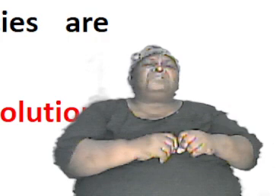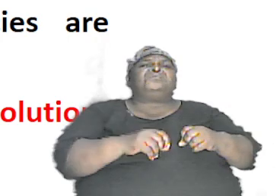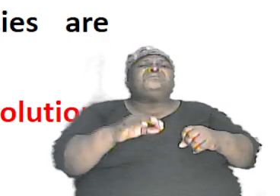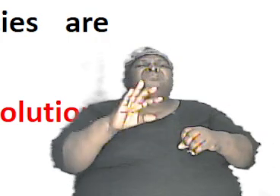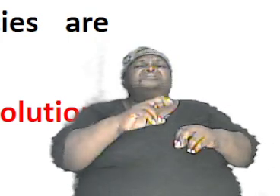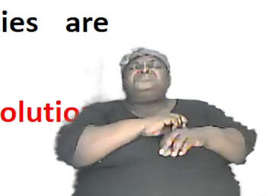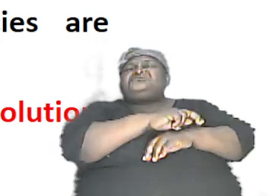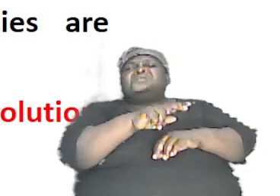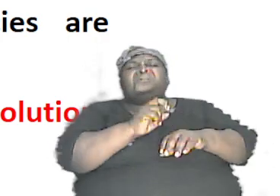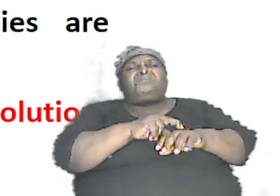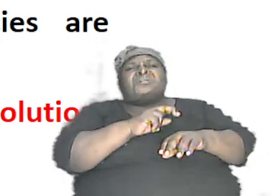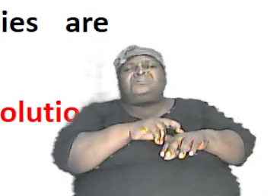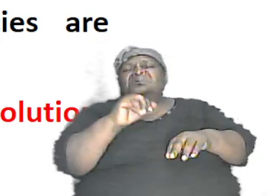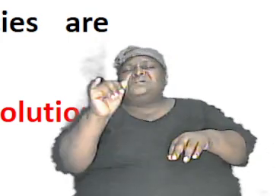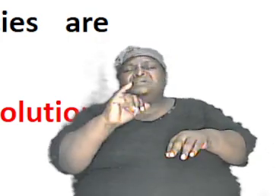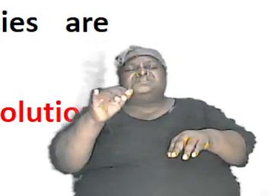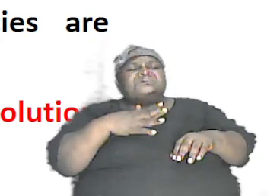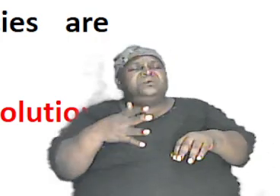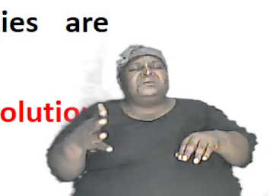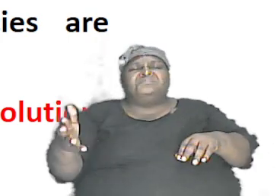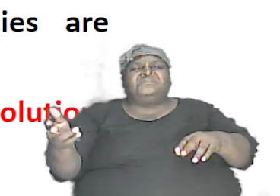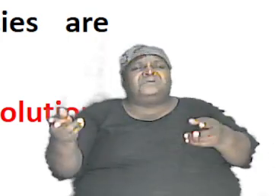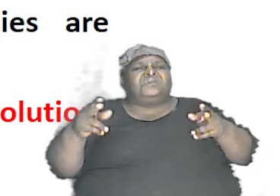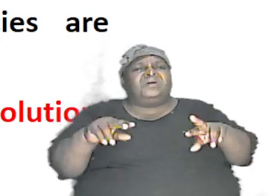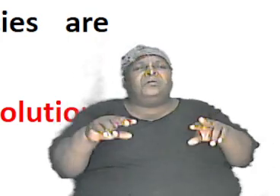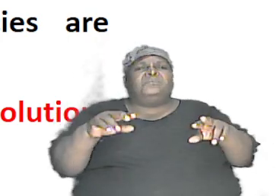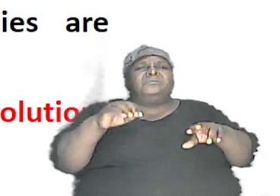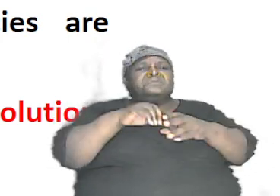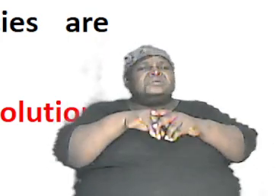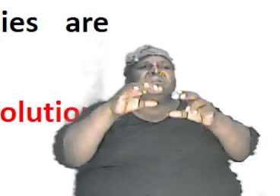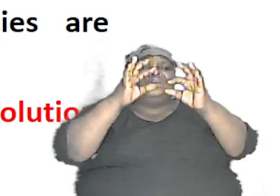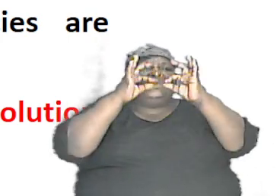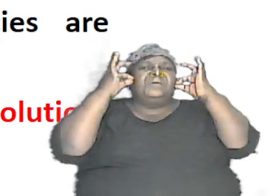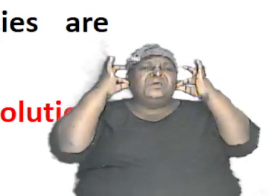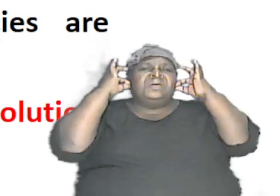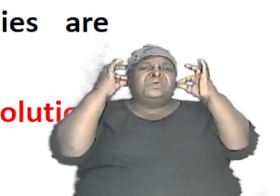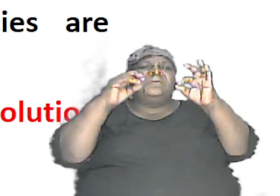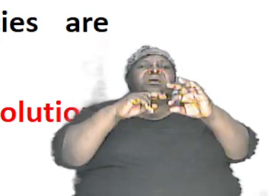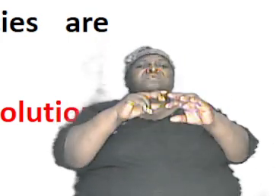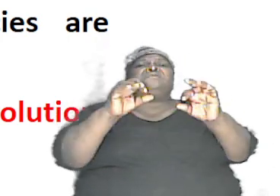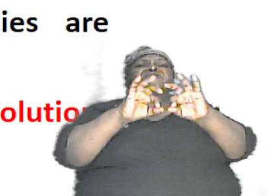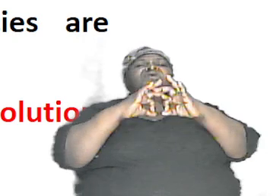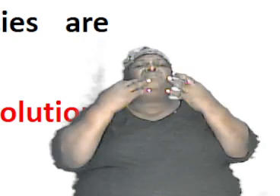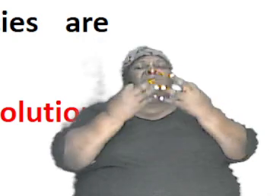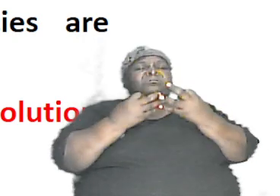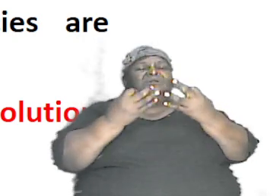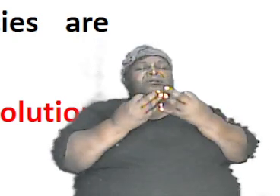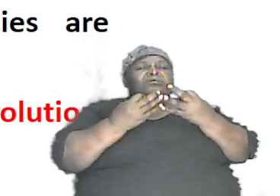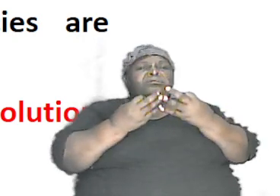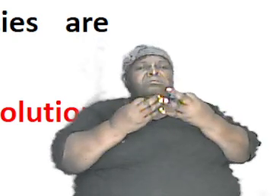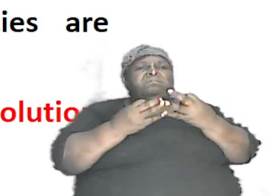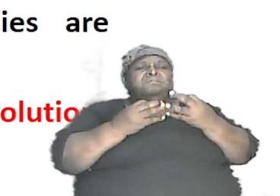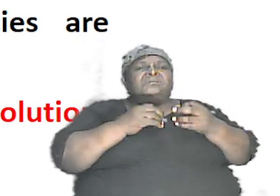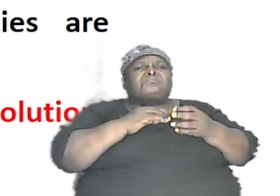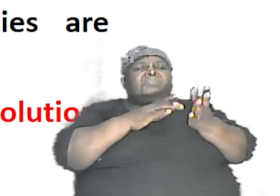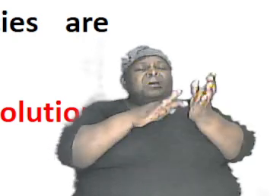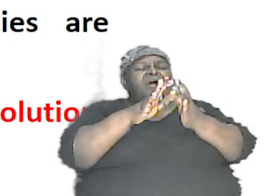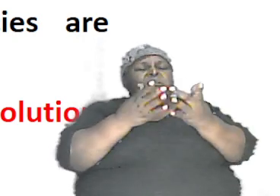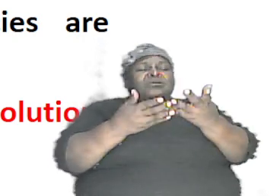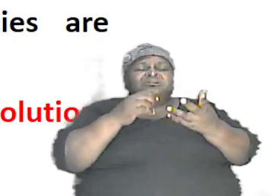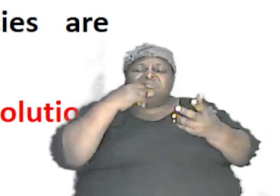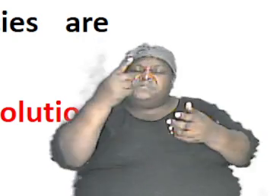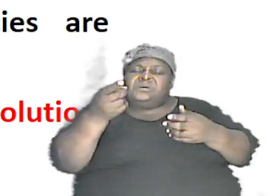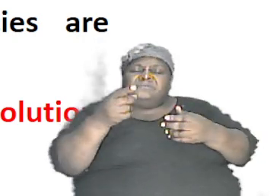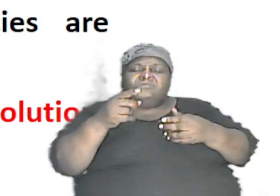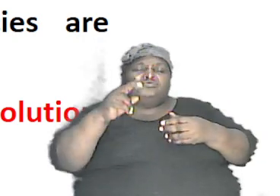normal the same thing happen in the cat family you have the cat kind so when the bible talks about two of every kind two